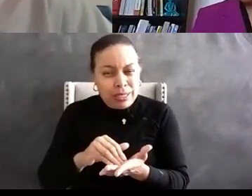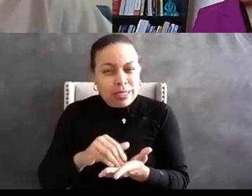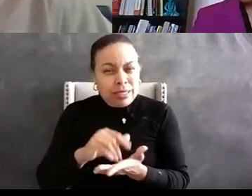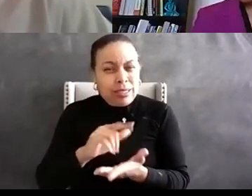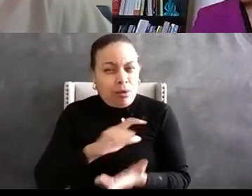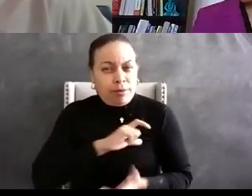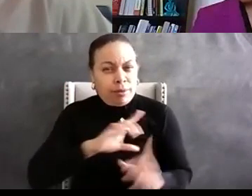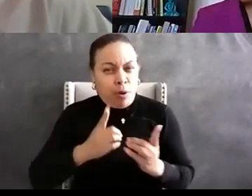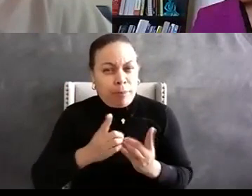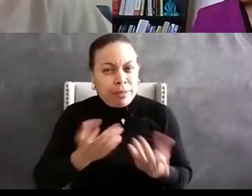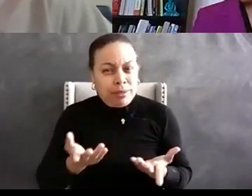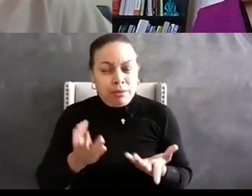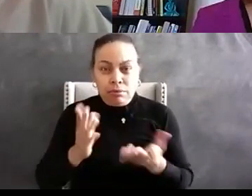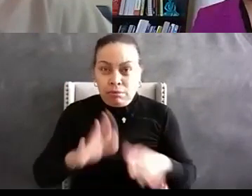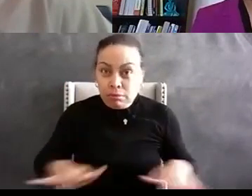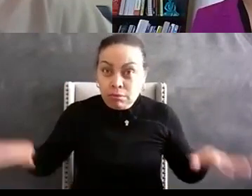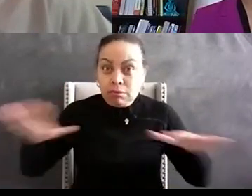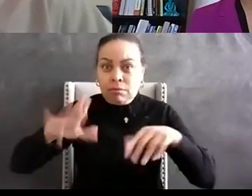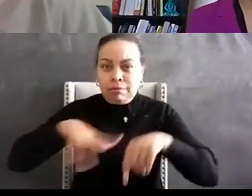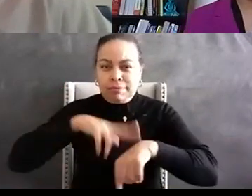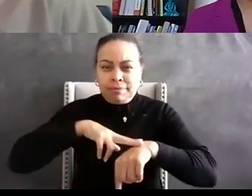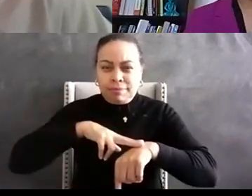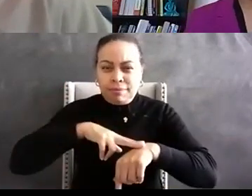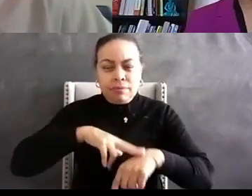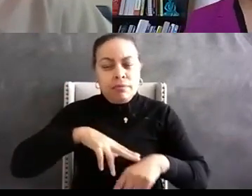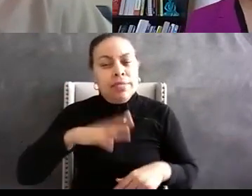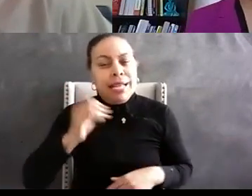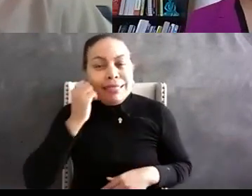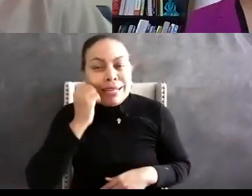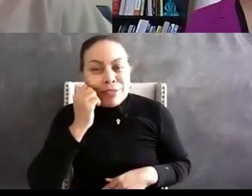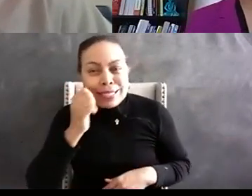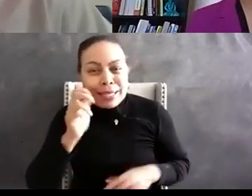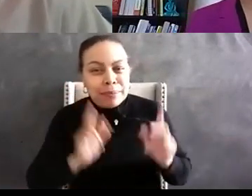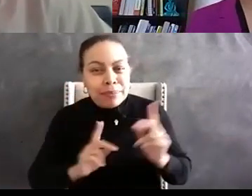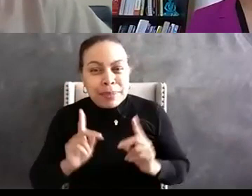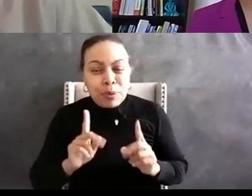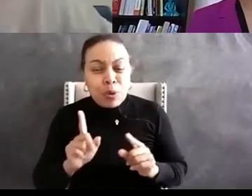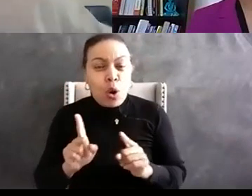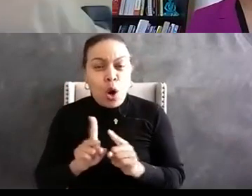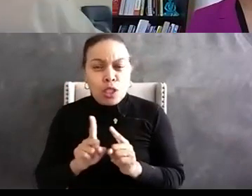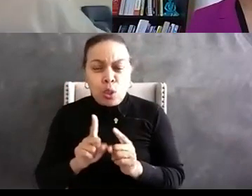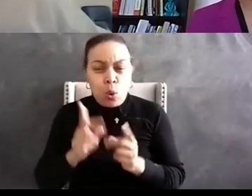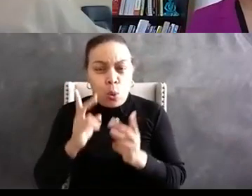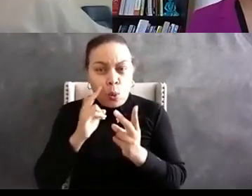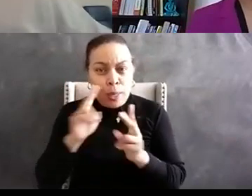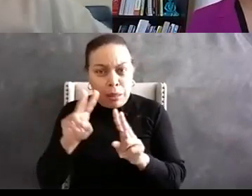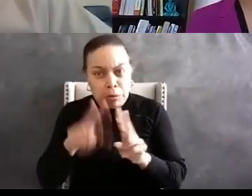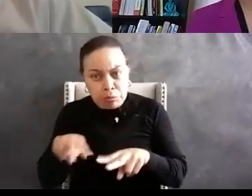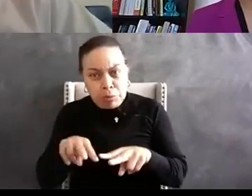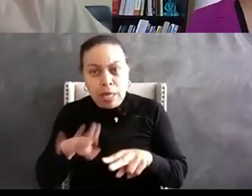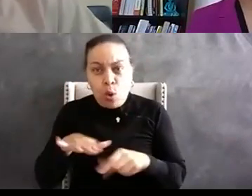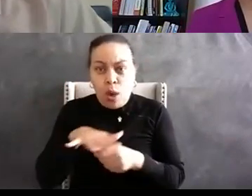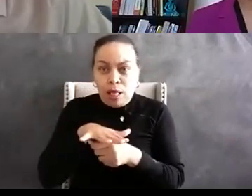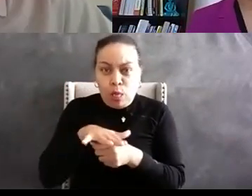or examples i gave are national i would also say though everyday day citizens can also sit down and look at your own local police